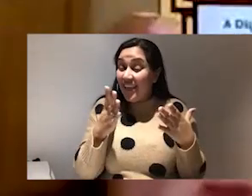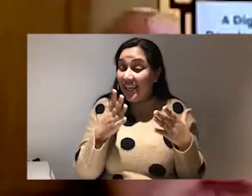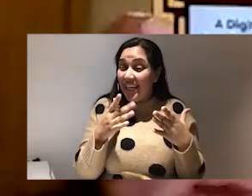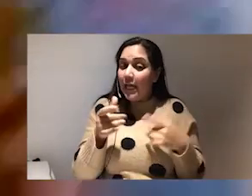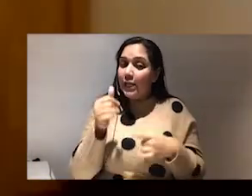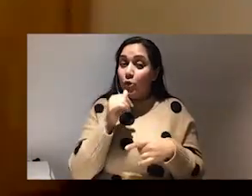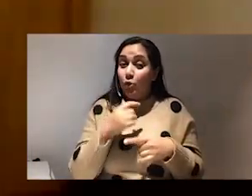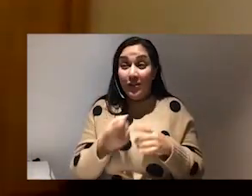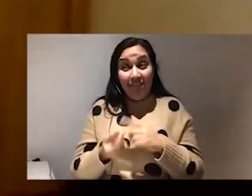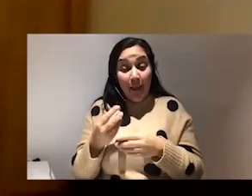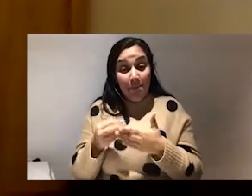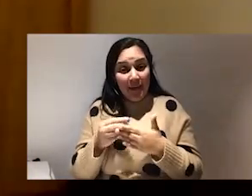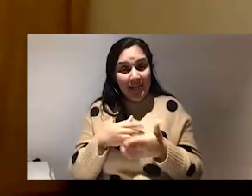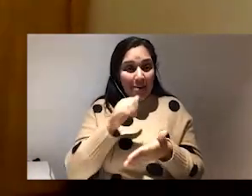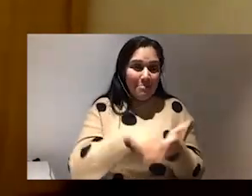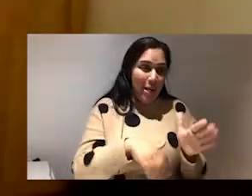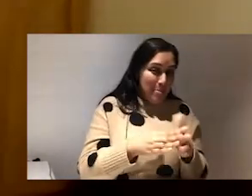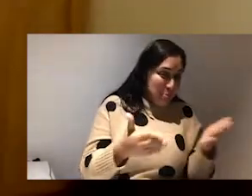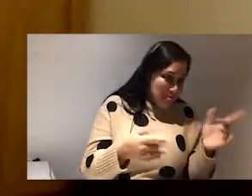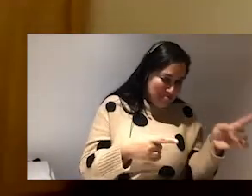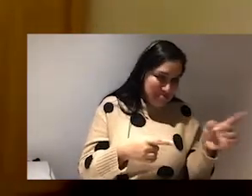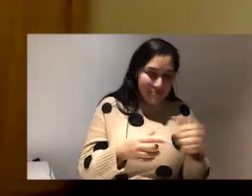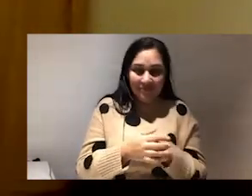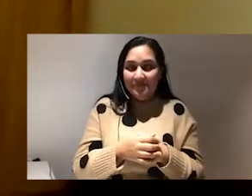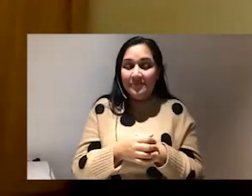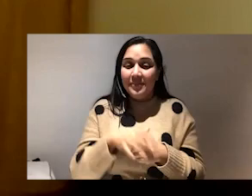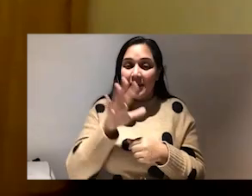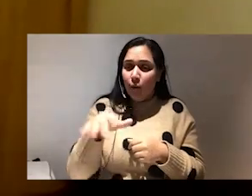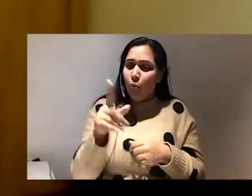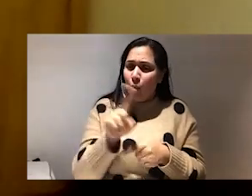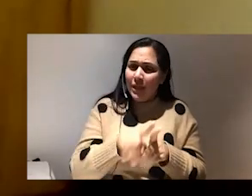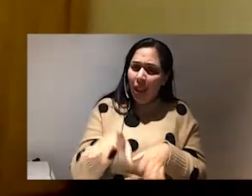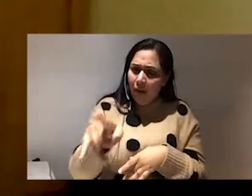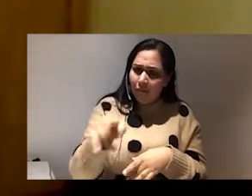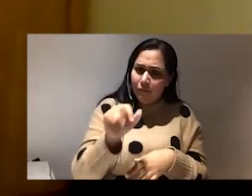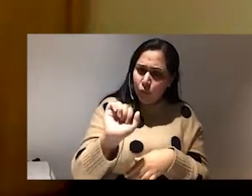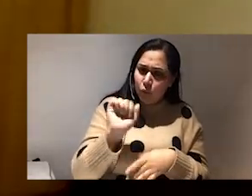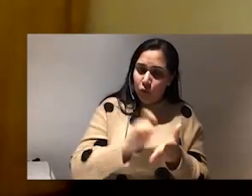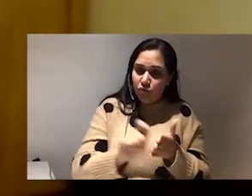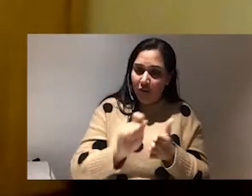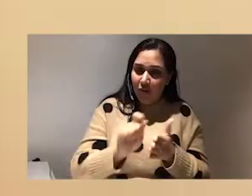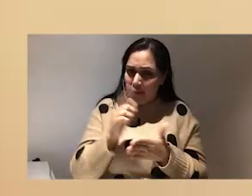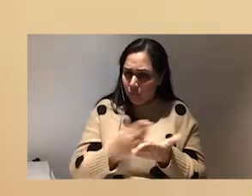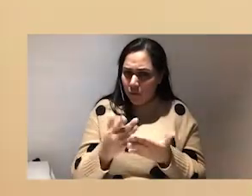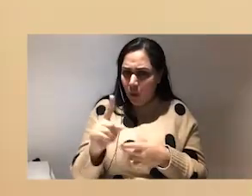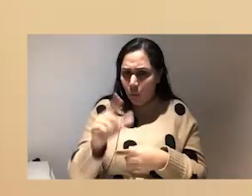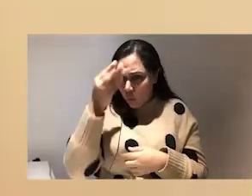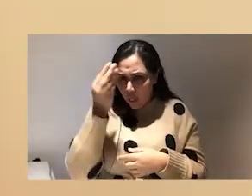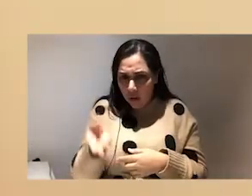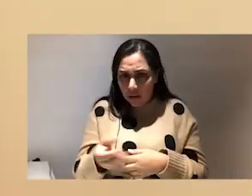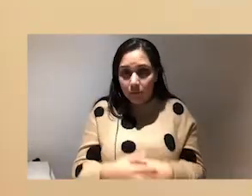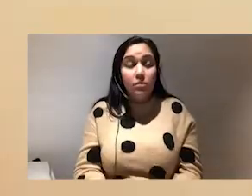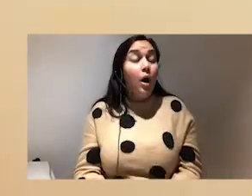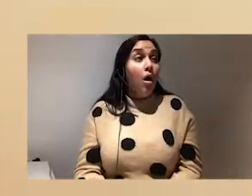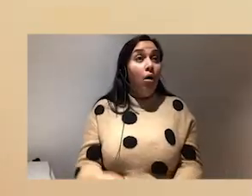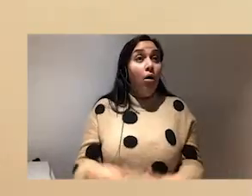on this book. But what was it like writing your first book? And what have you learned from that? Oh, my God, right in the